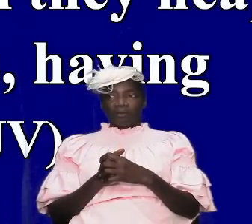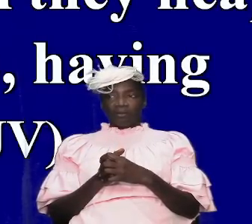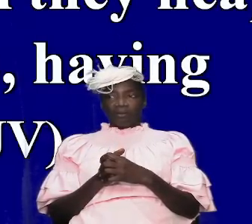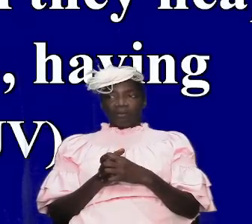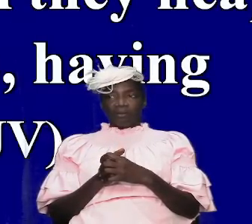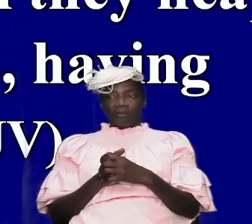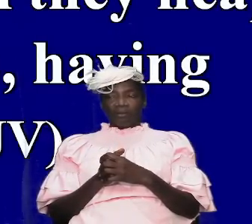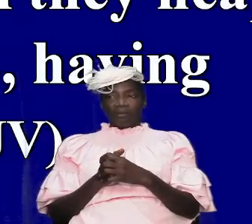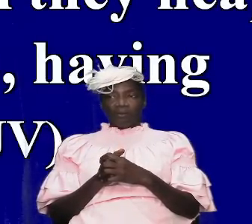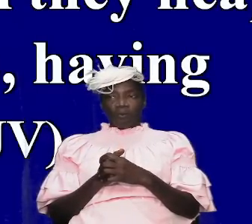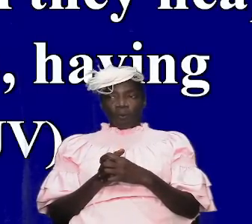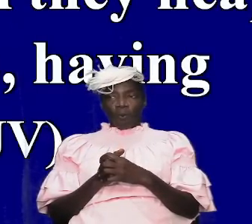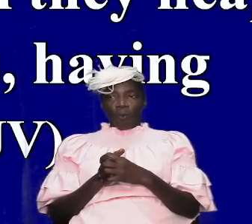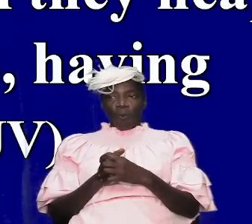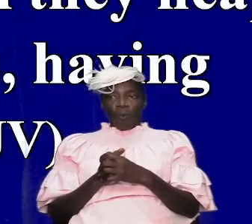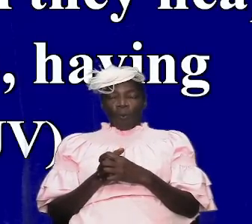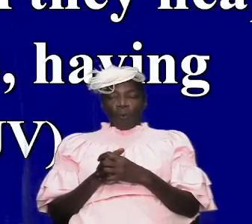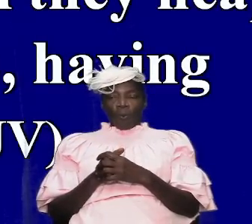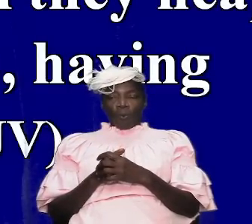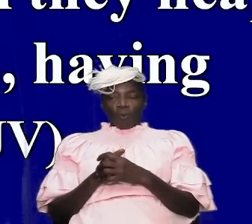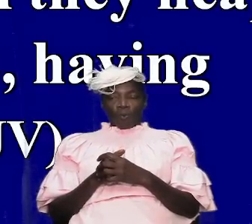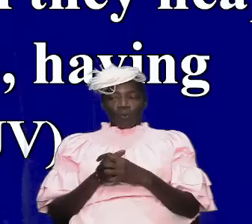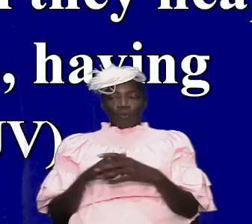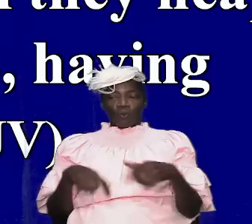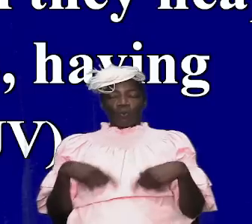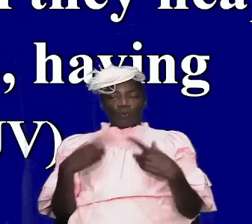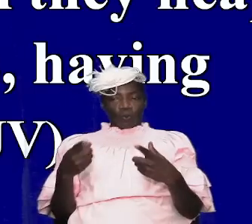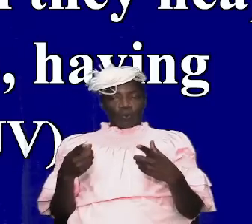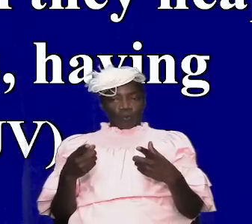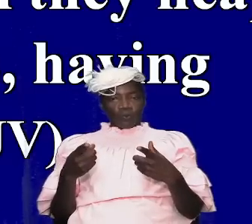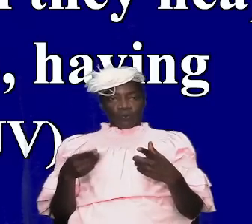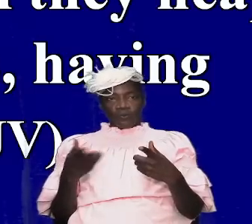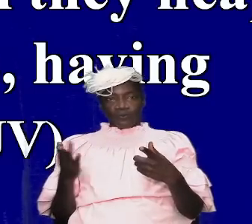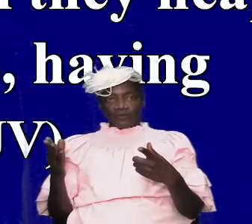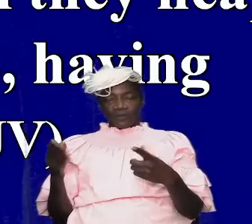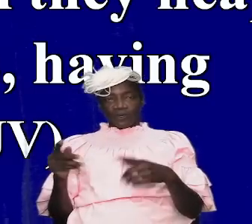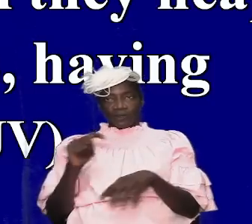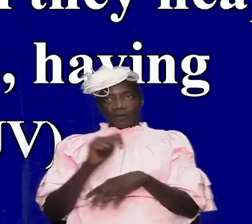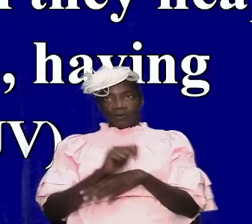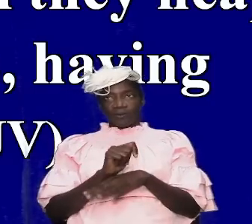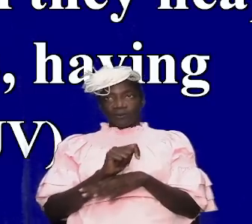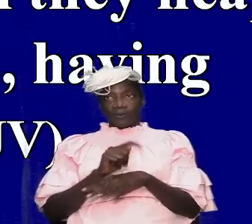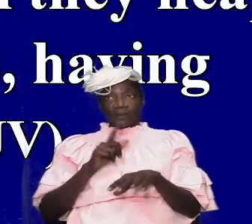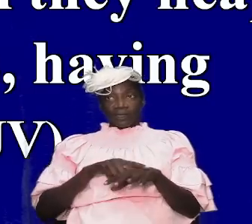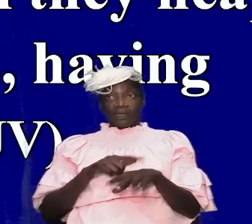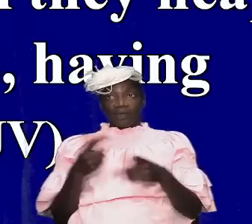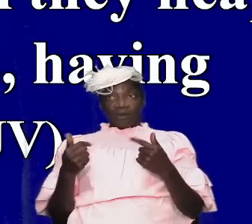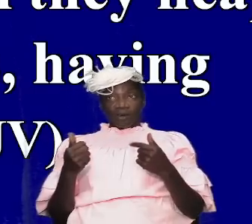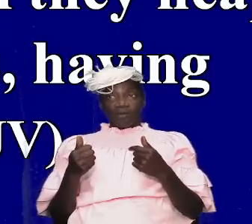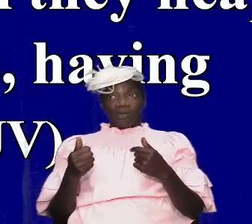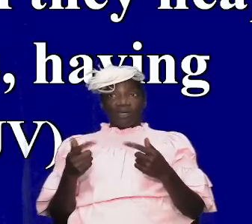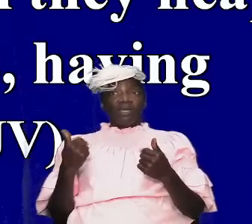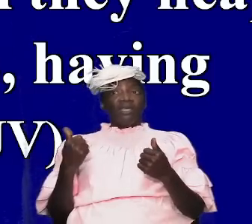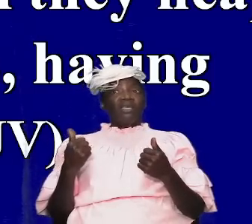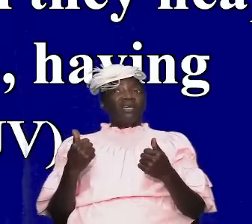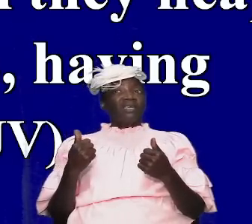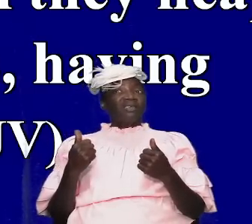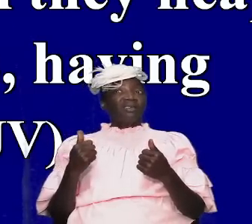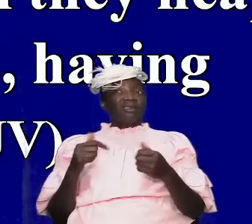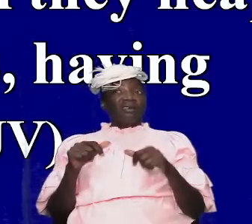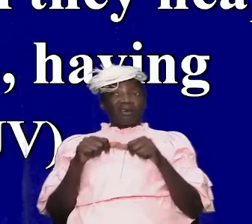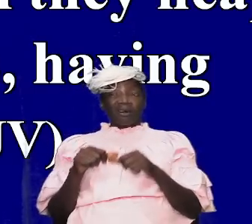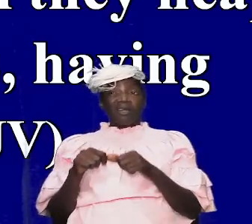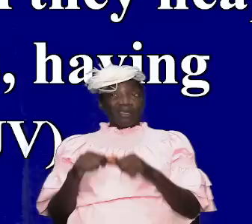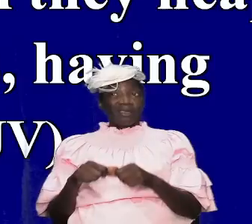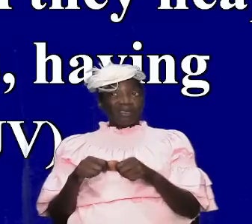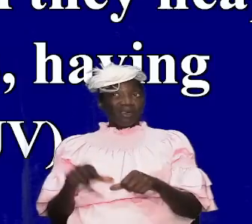and get to the real deal as it relates to the tabernacle for the time will come when they will not endure sound doctrine